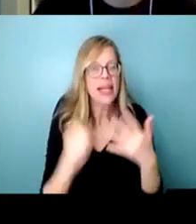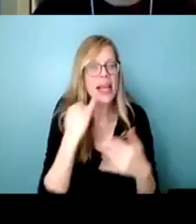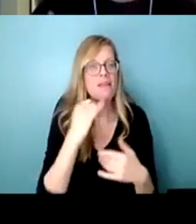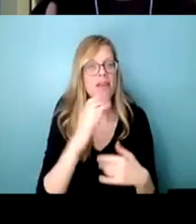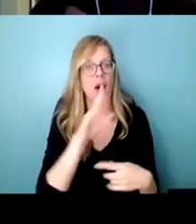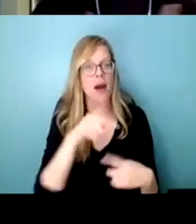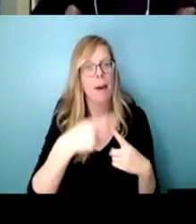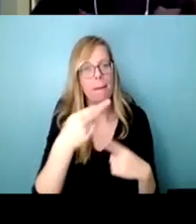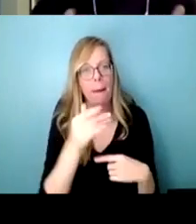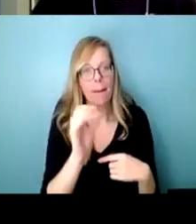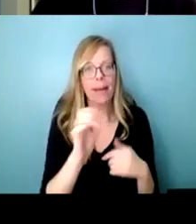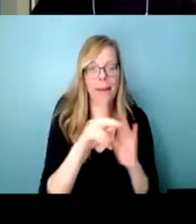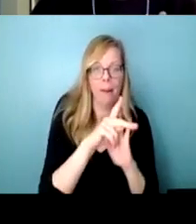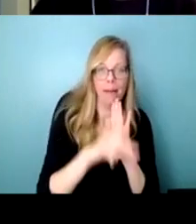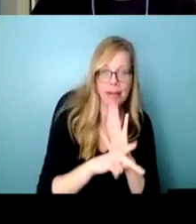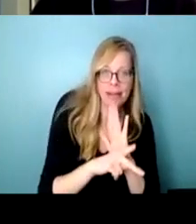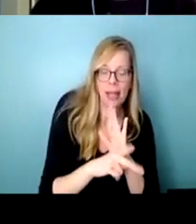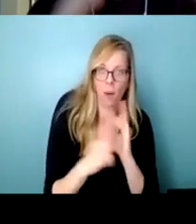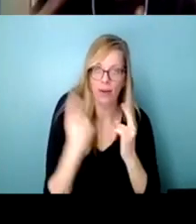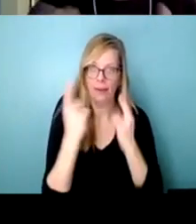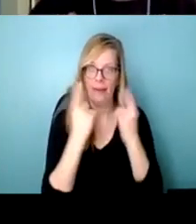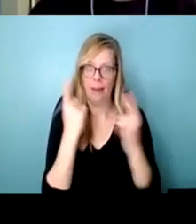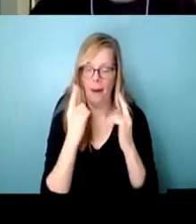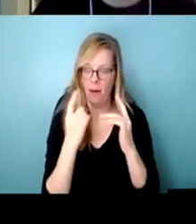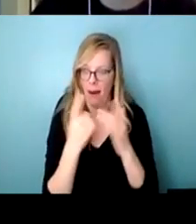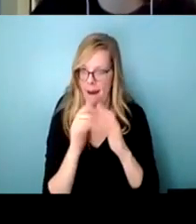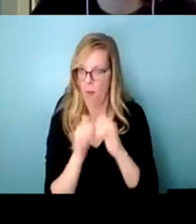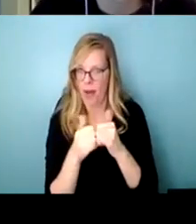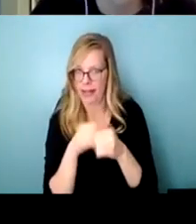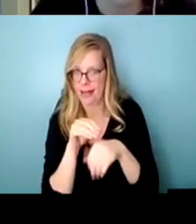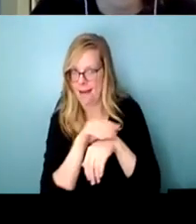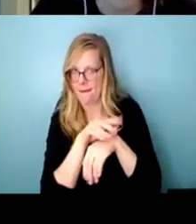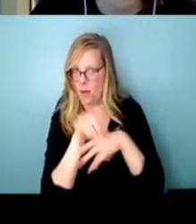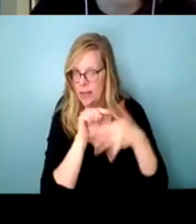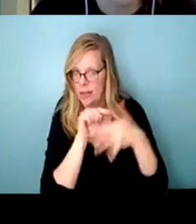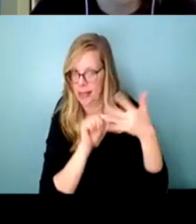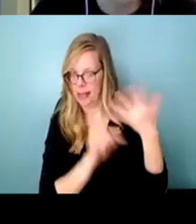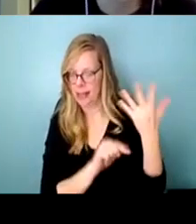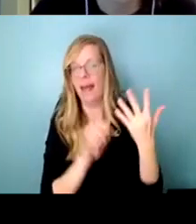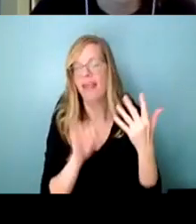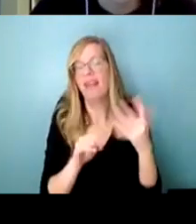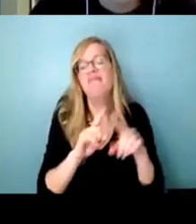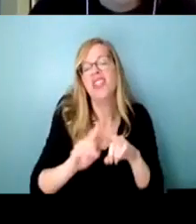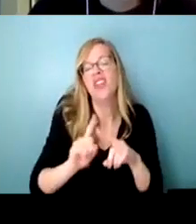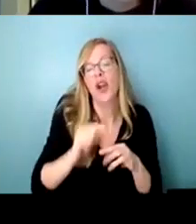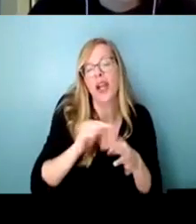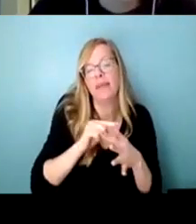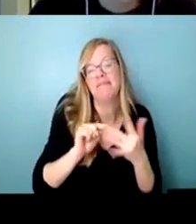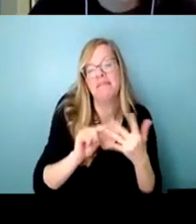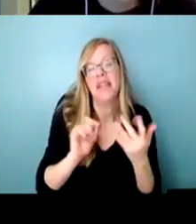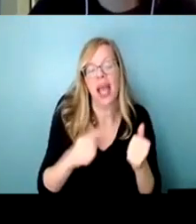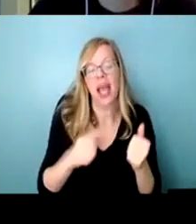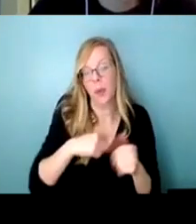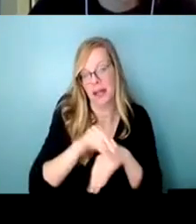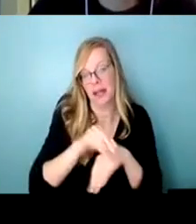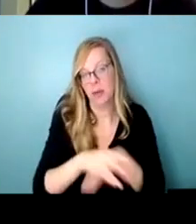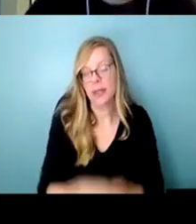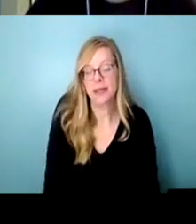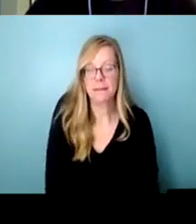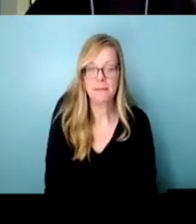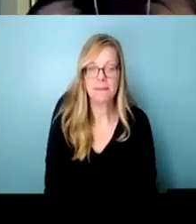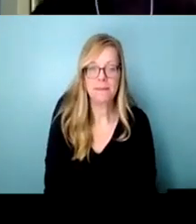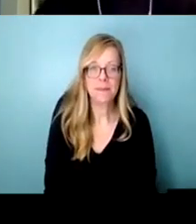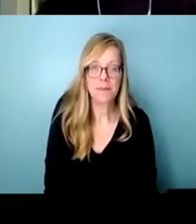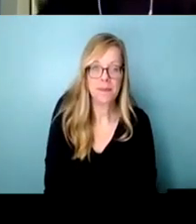policy and we're wanting to have influence over these different things those are the different areas where we can have influence so the